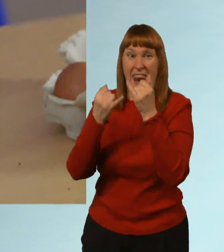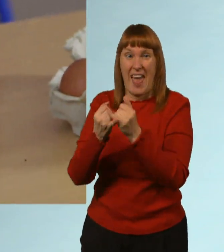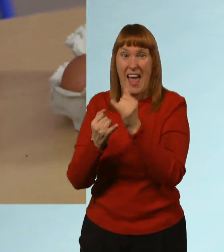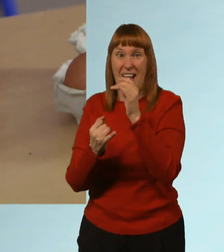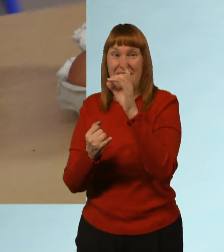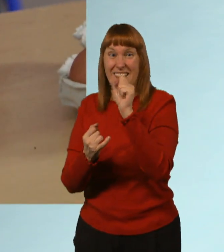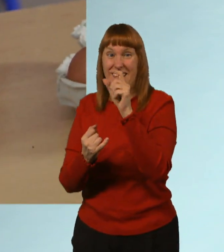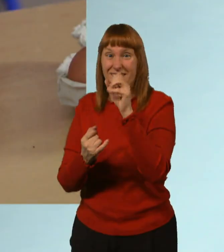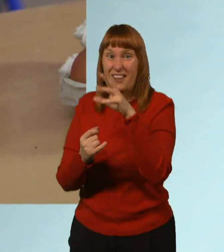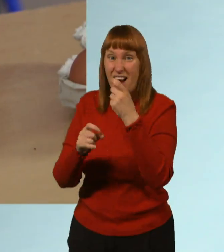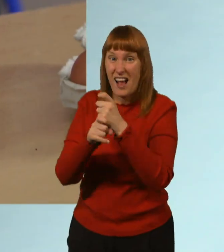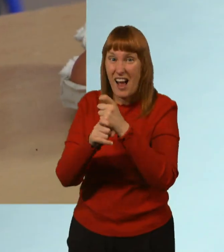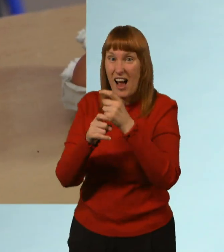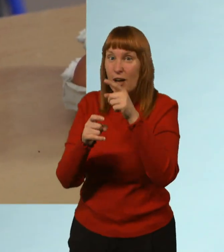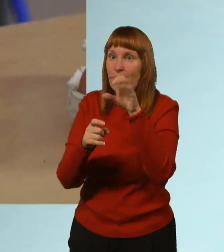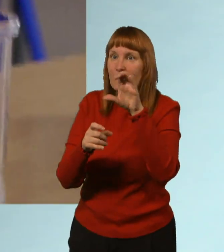And vinegar is acidic.